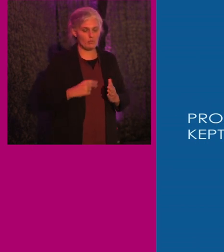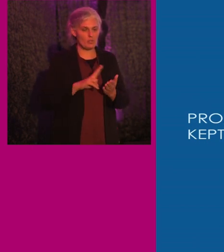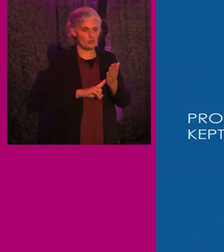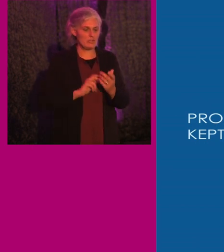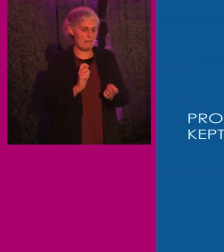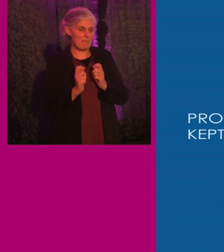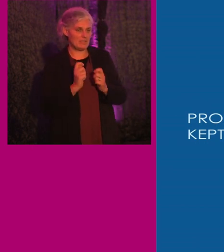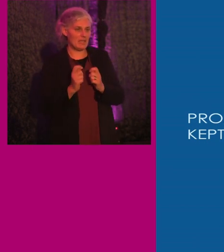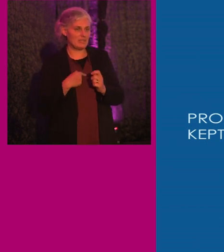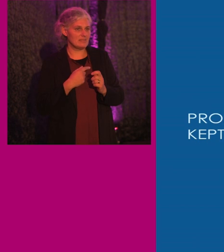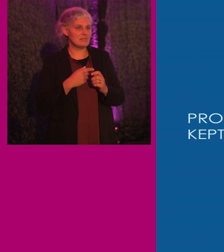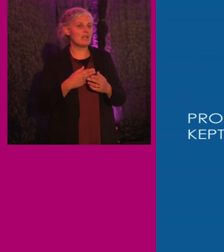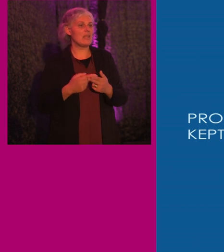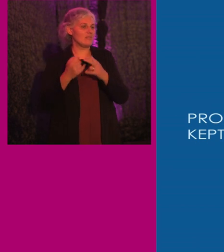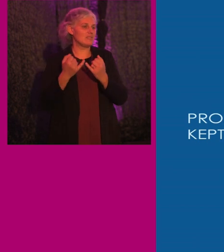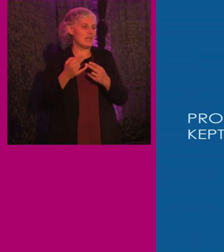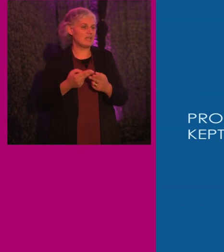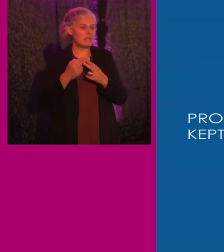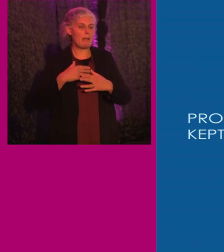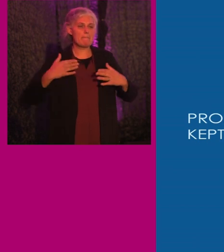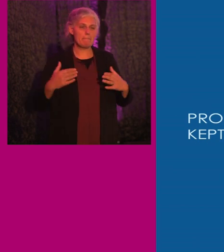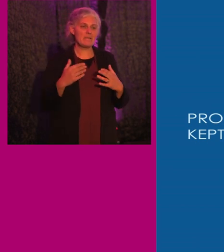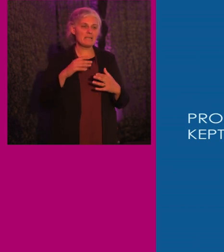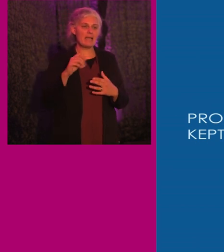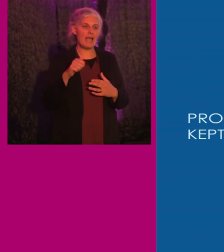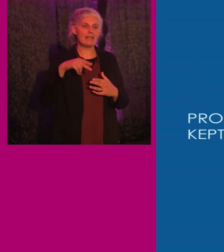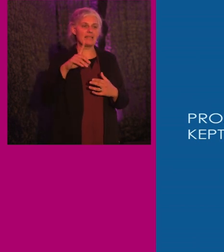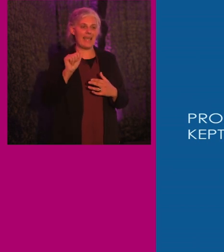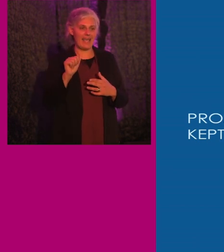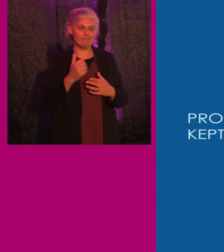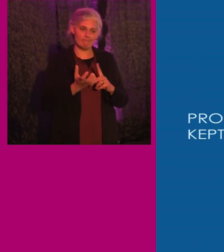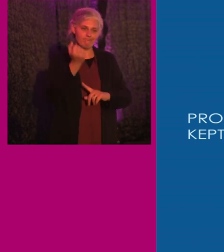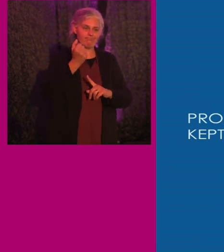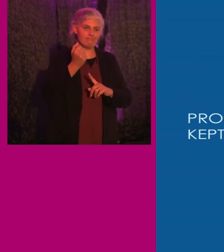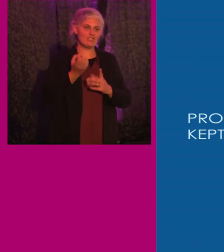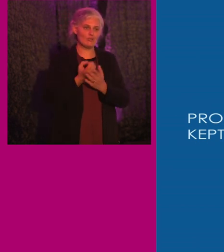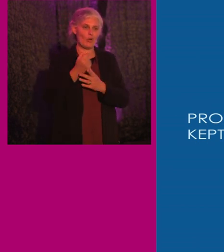maintain than lifts, and this is probably the biggest ADA success story.